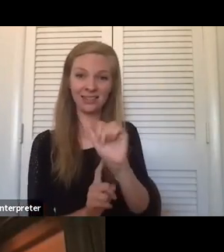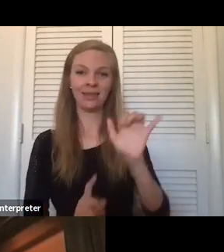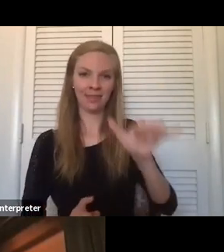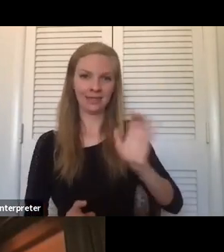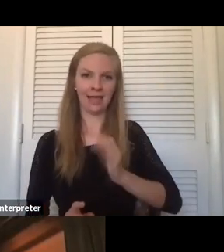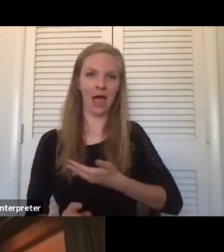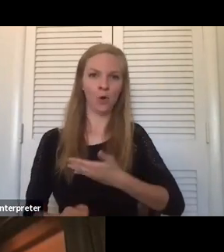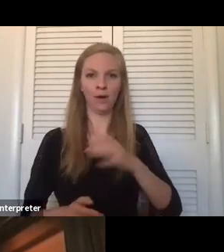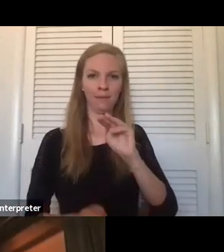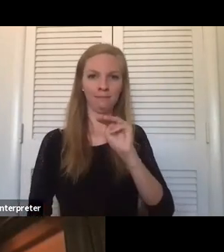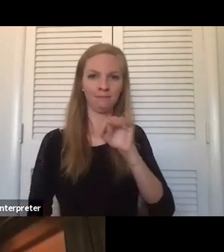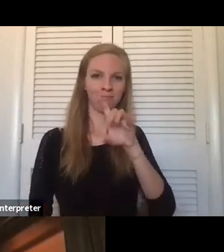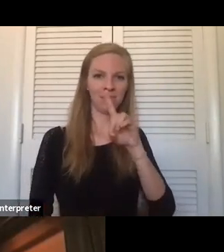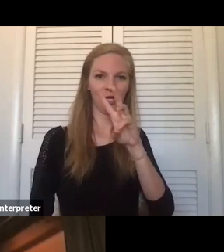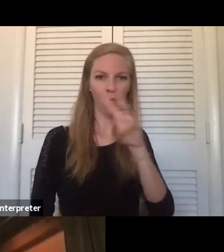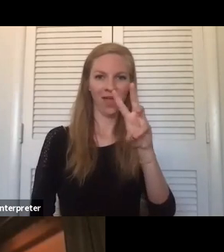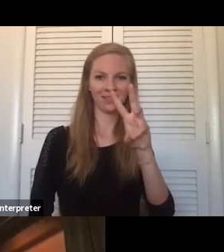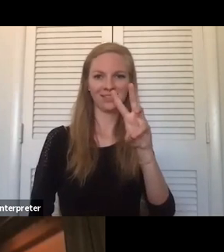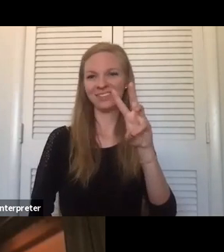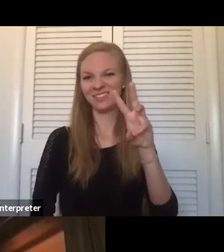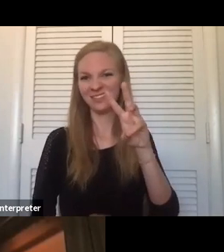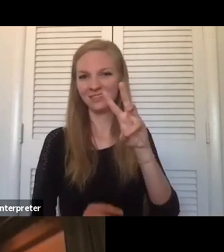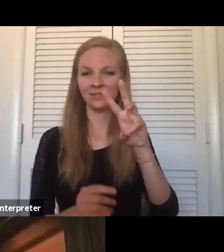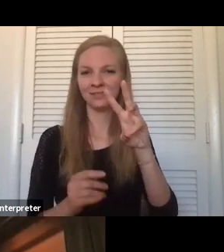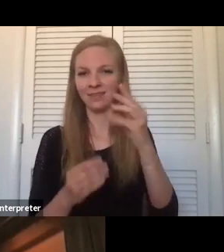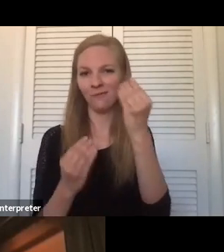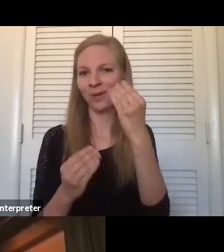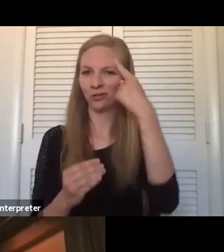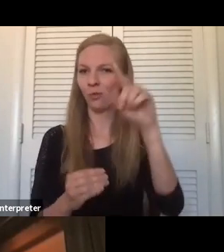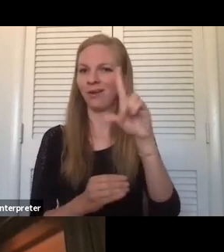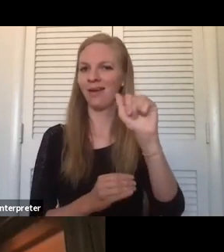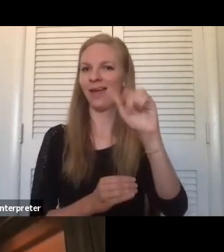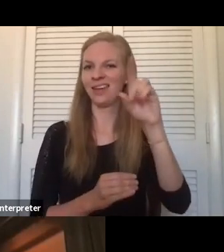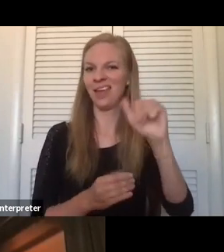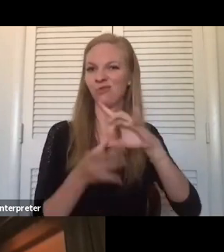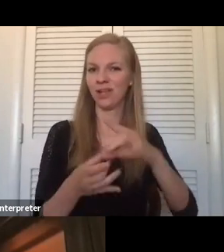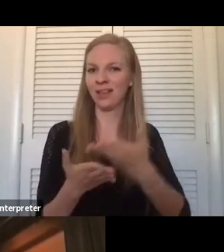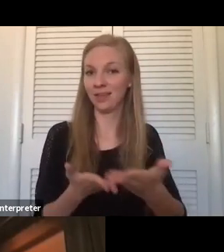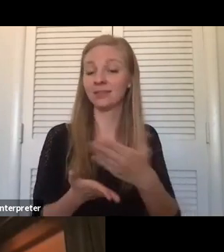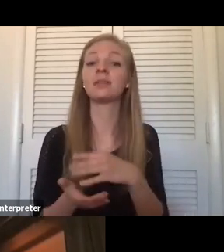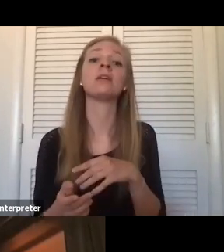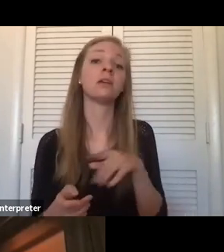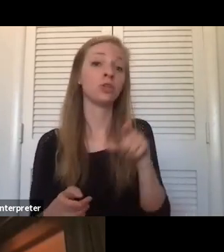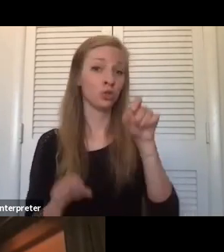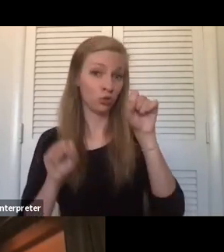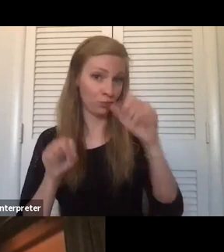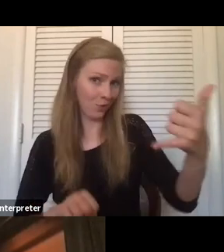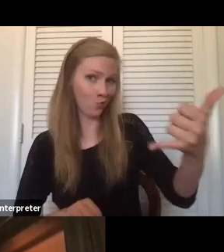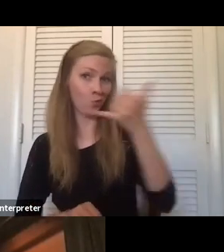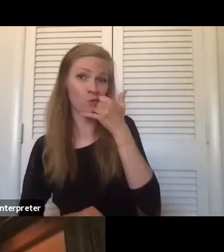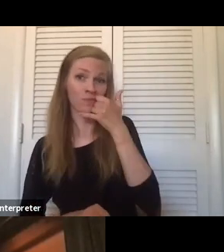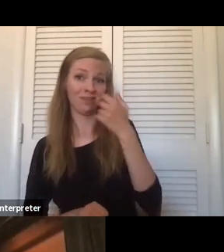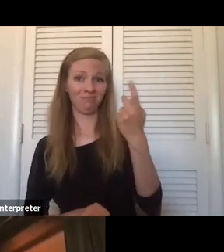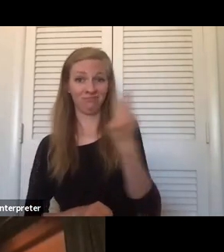expert organization for Americans with Disabilities Act related things. Um, you can call me and we can chat through